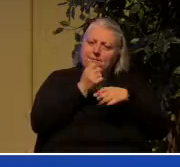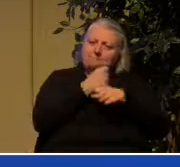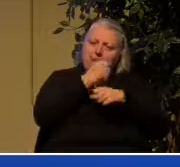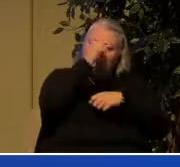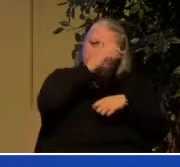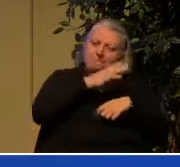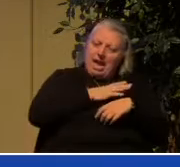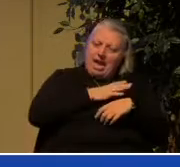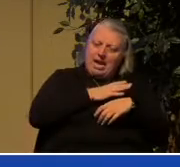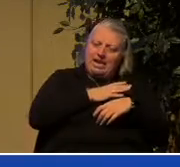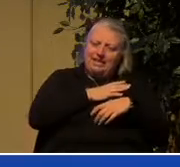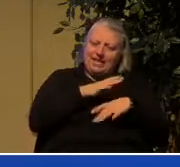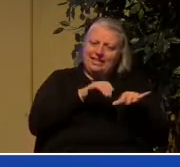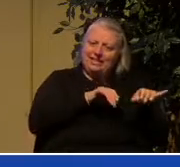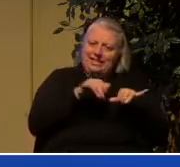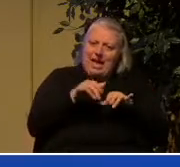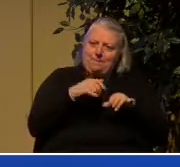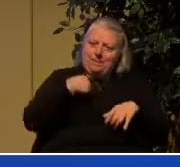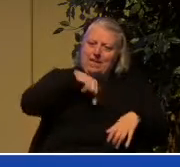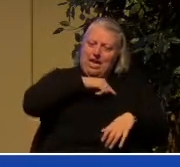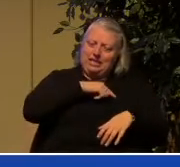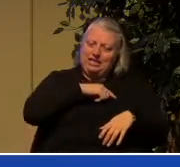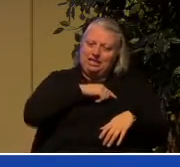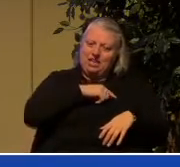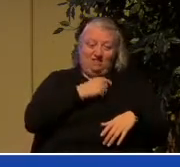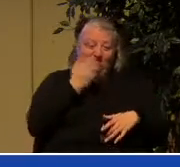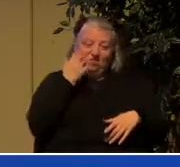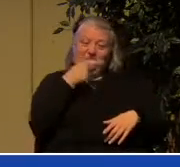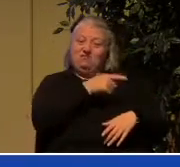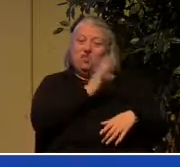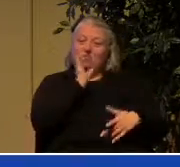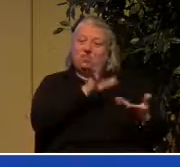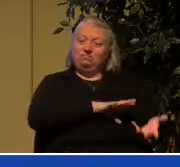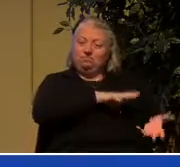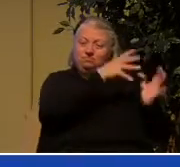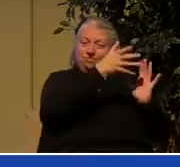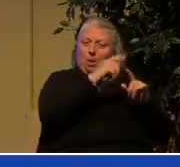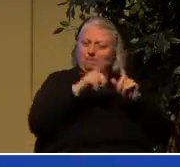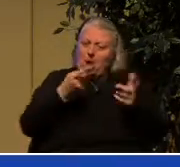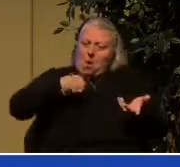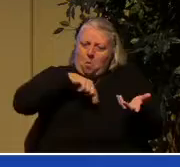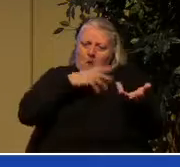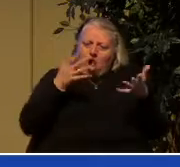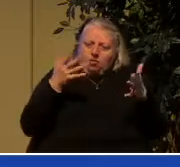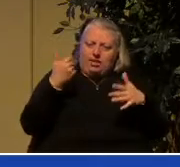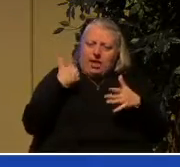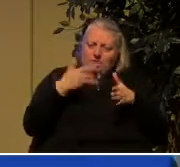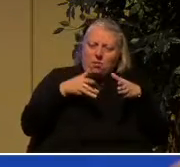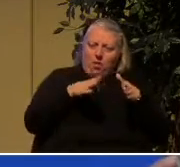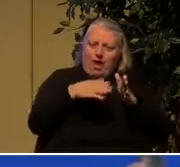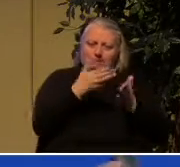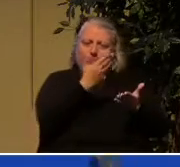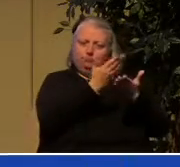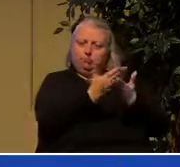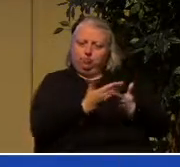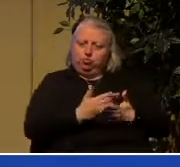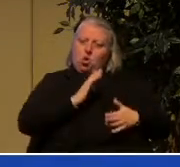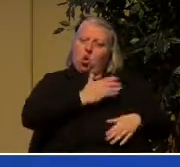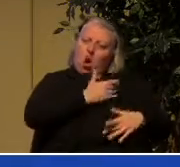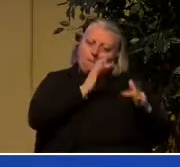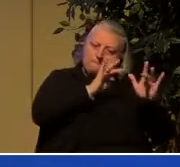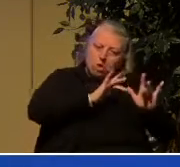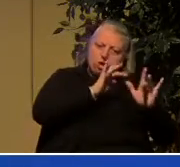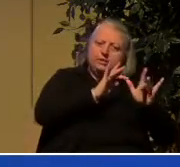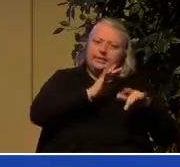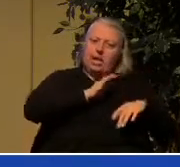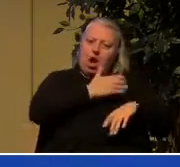know they're going to mess up but we've got a way that is going to demonstrate our power our grace our mercy and our love and we're going to redeem them